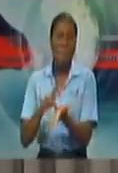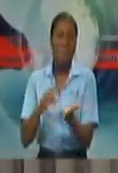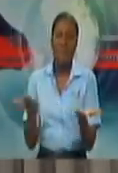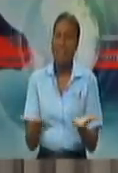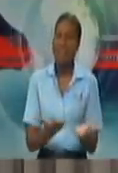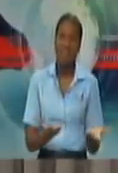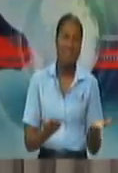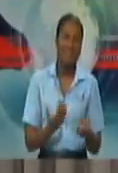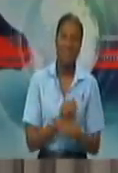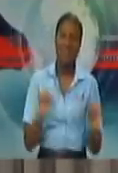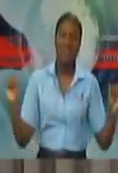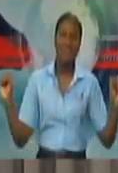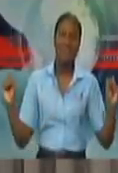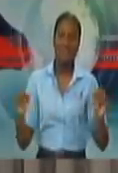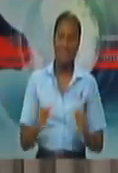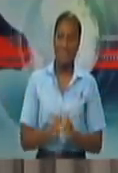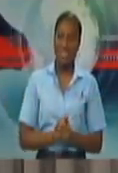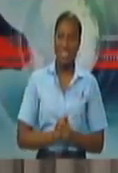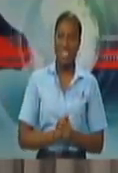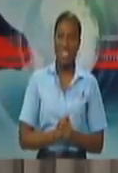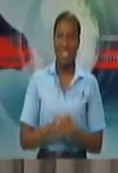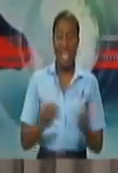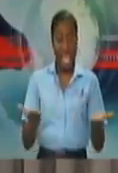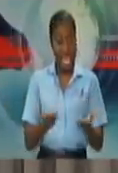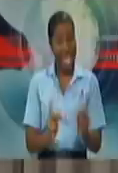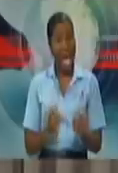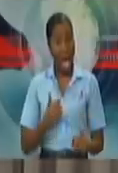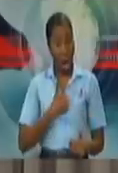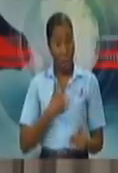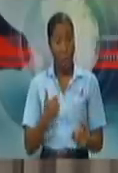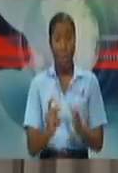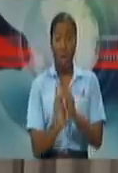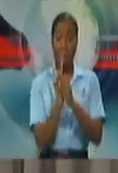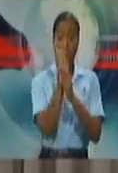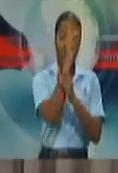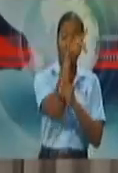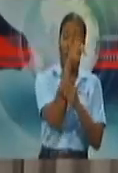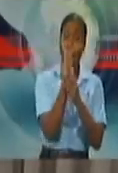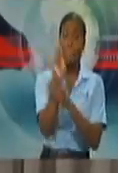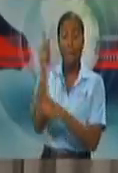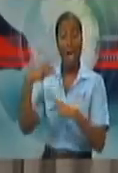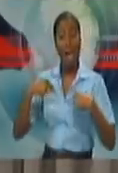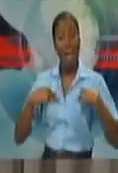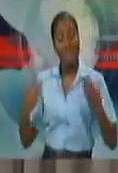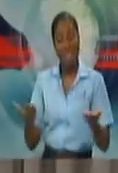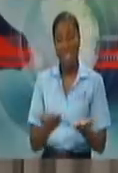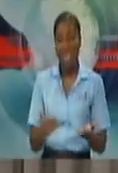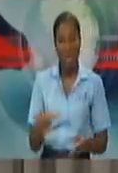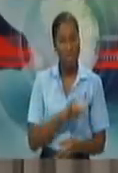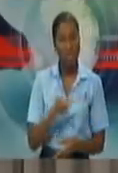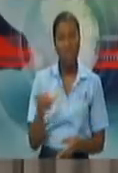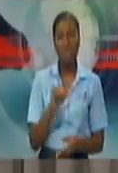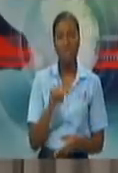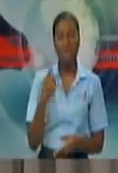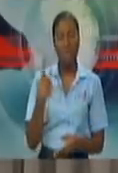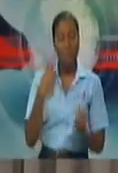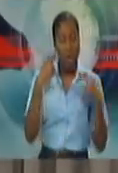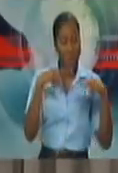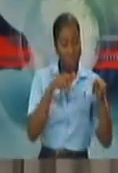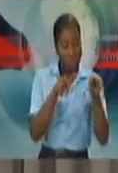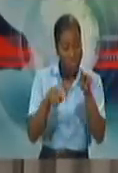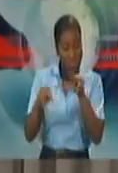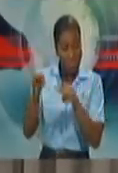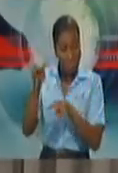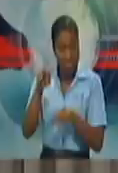have via our agricultural products and so on. But we have been monitoring and we are having the